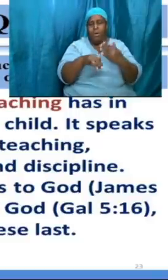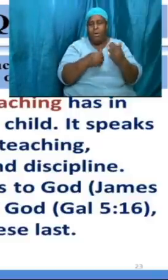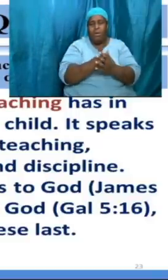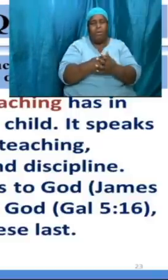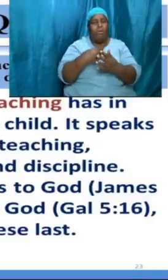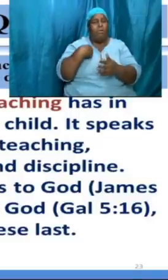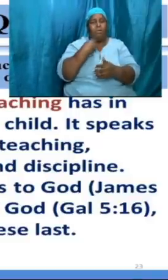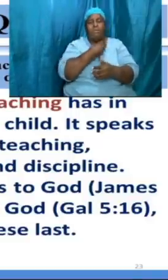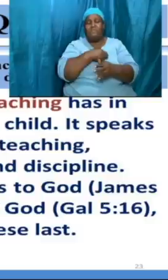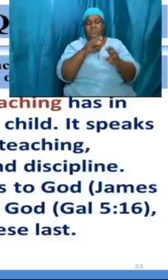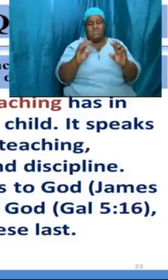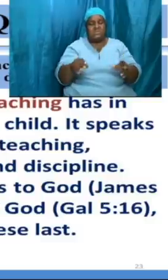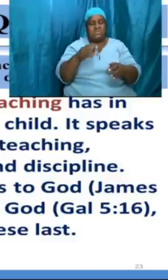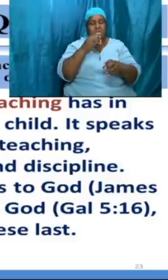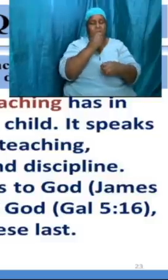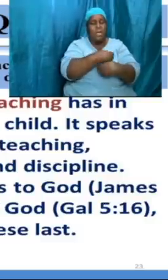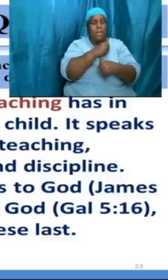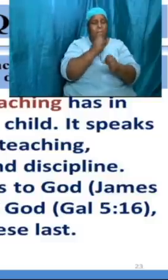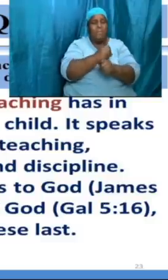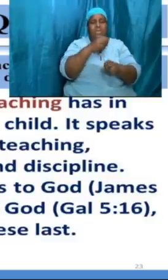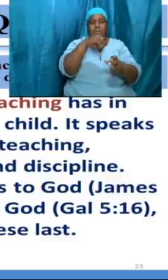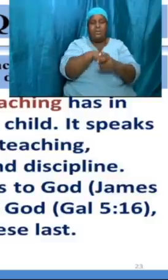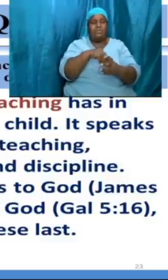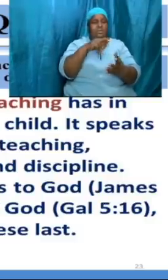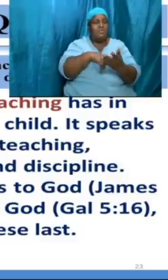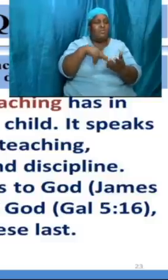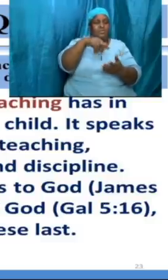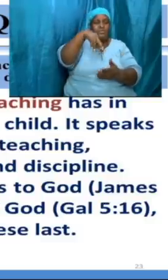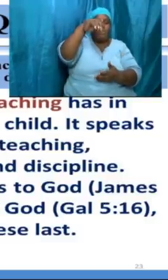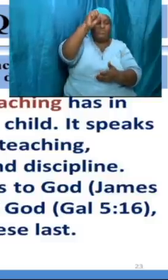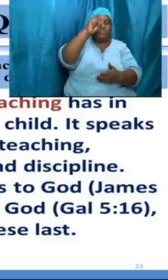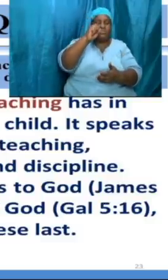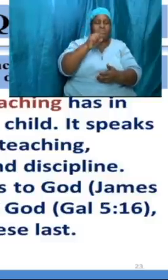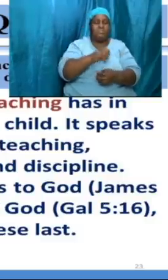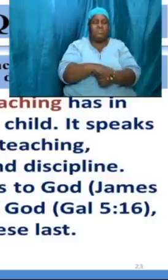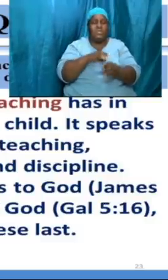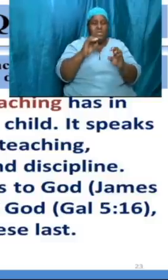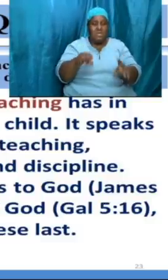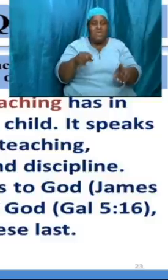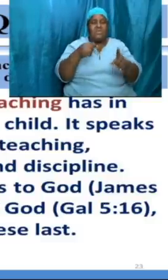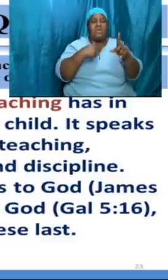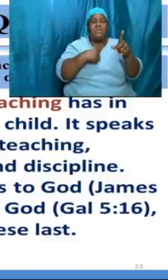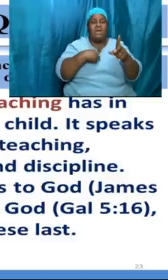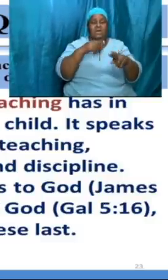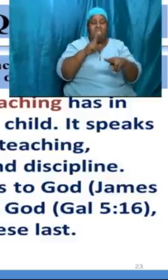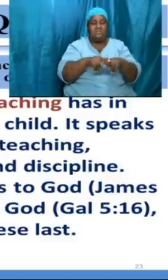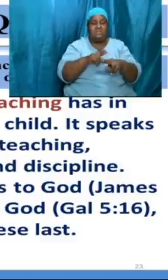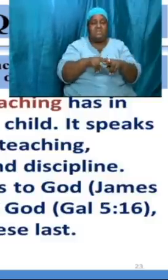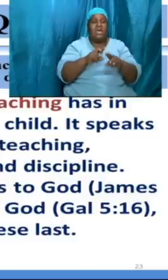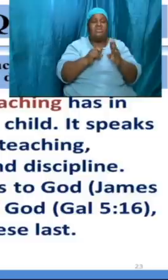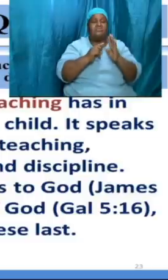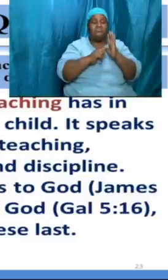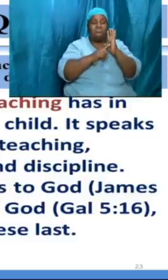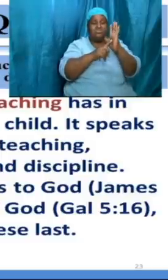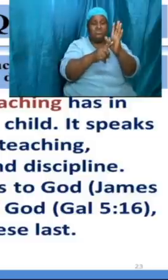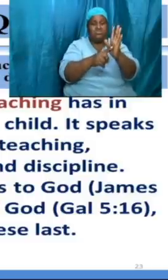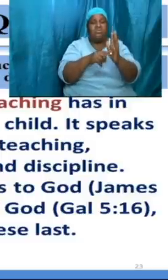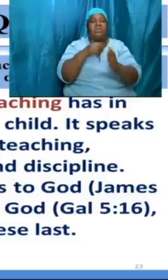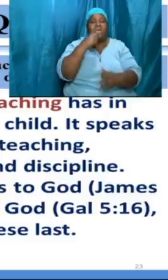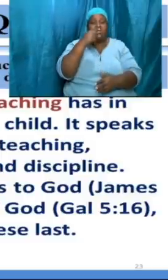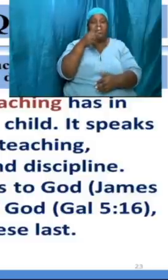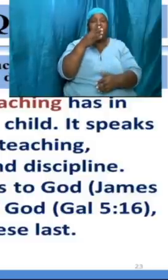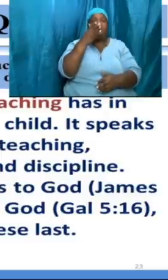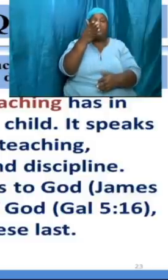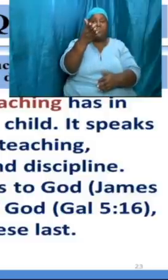us can make it can i sit here this evening and be clear and be tell those that are listening